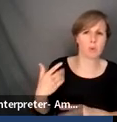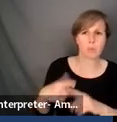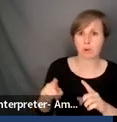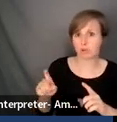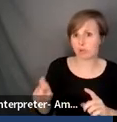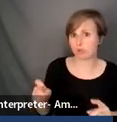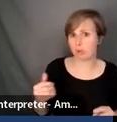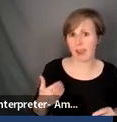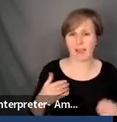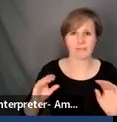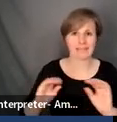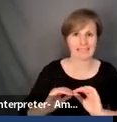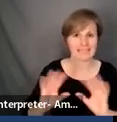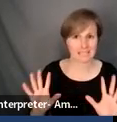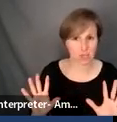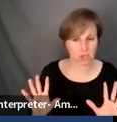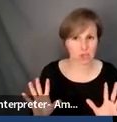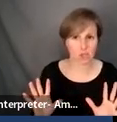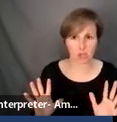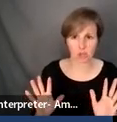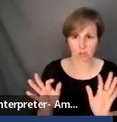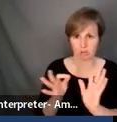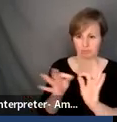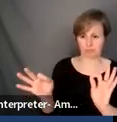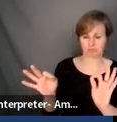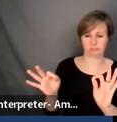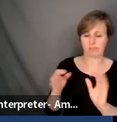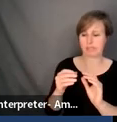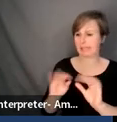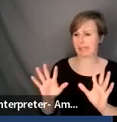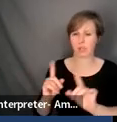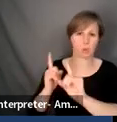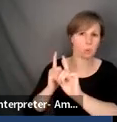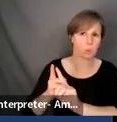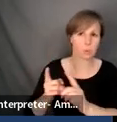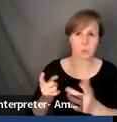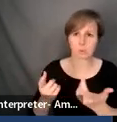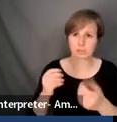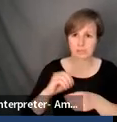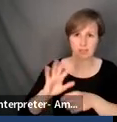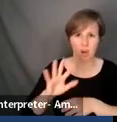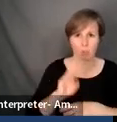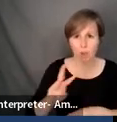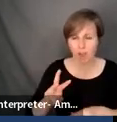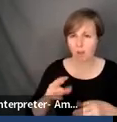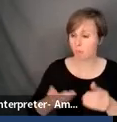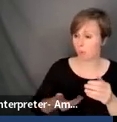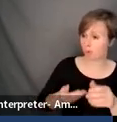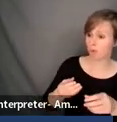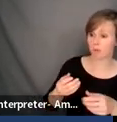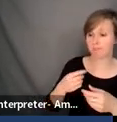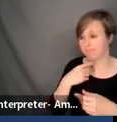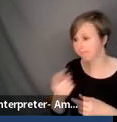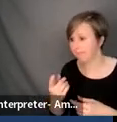such clear, uh, statements on their websites and in, in their welcoming to the new parents, to the